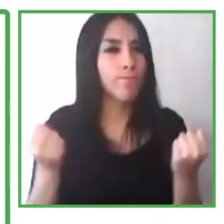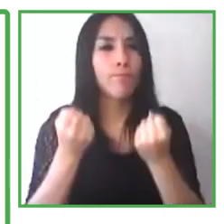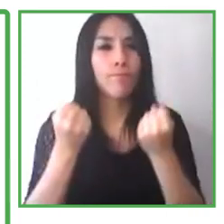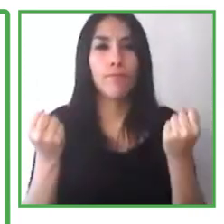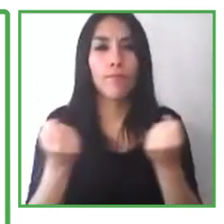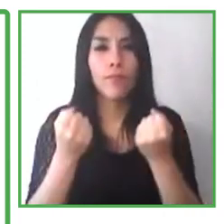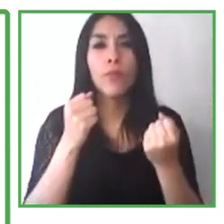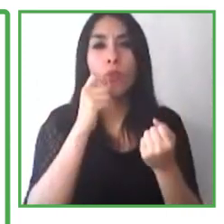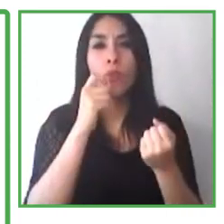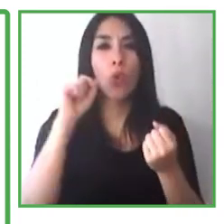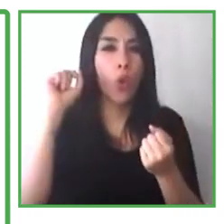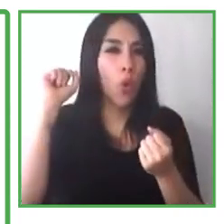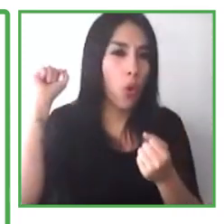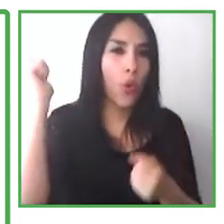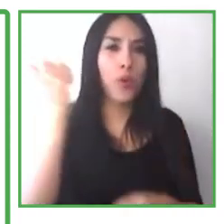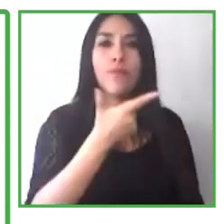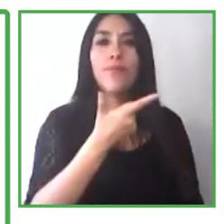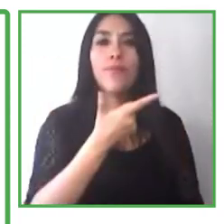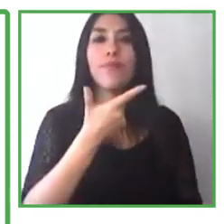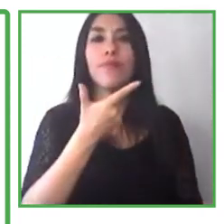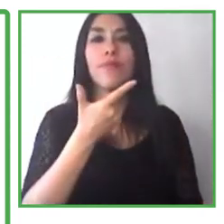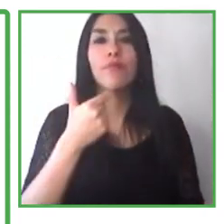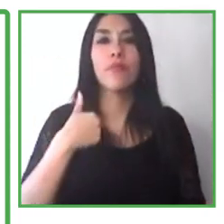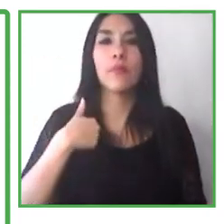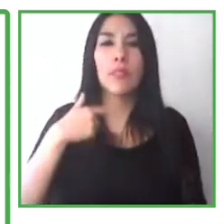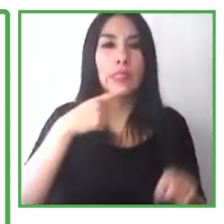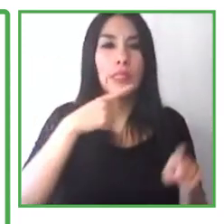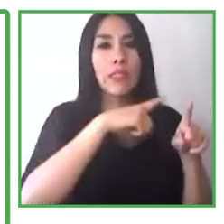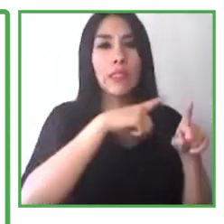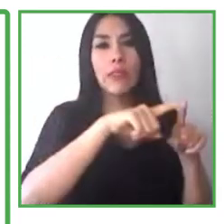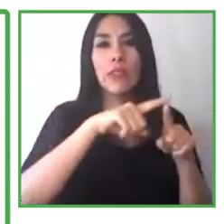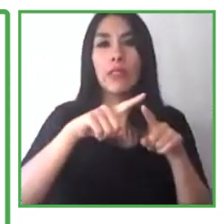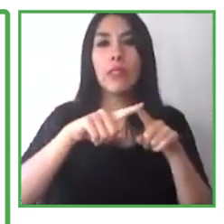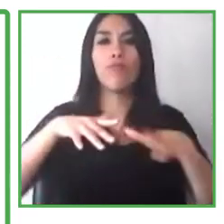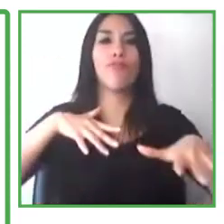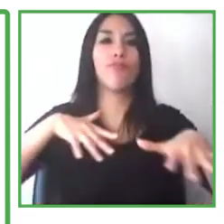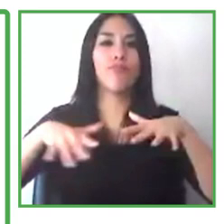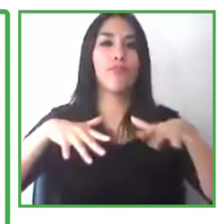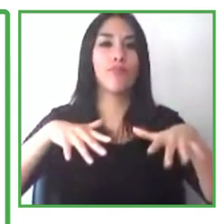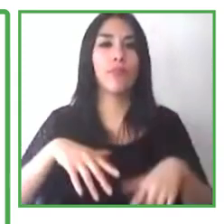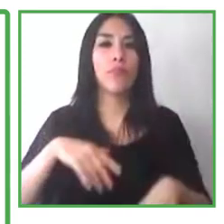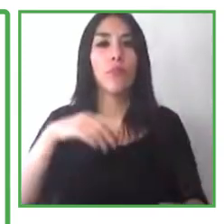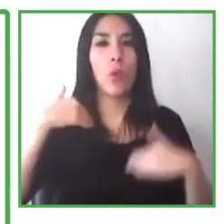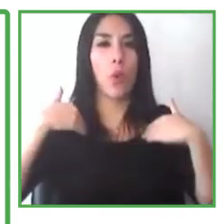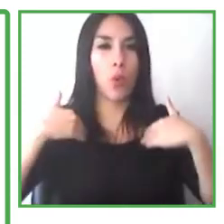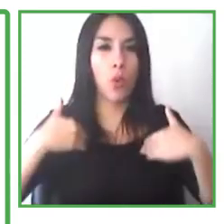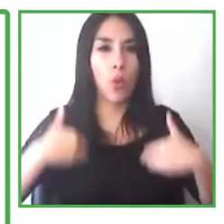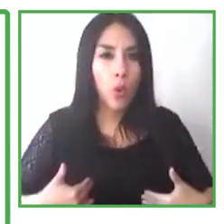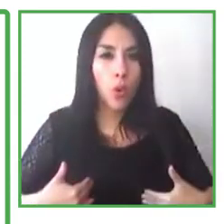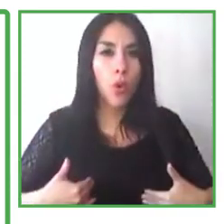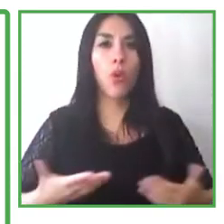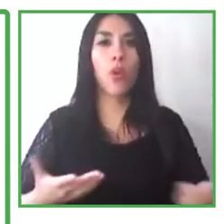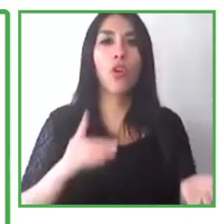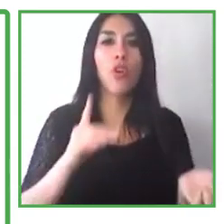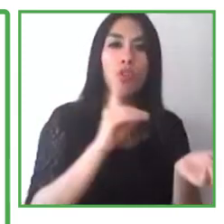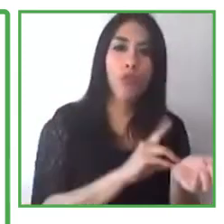such as HR, medical, real estate, all the key technology, course,